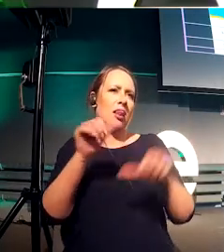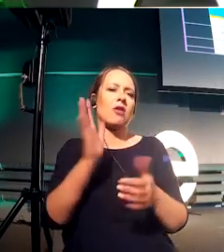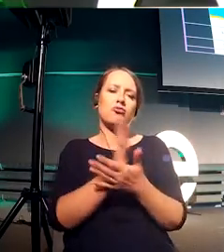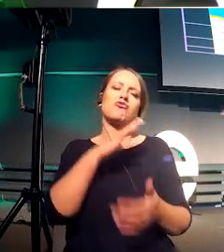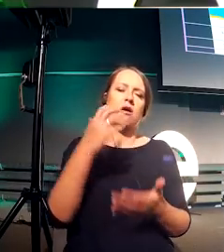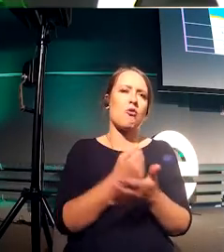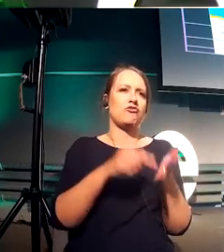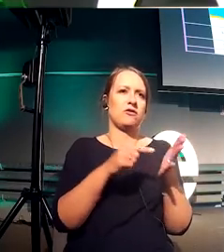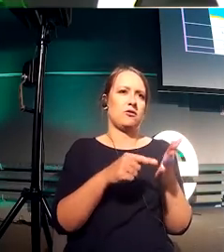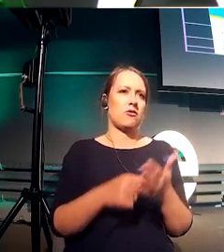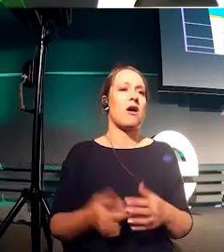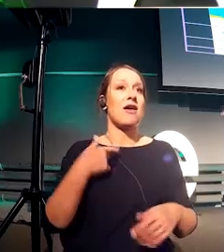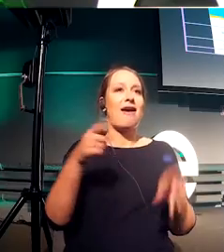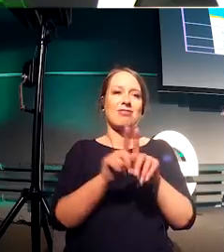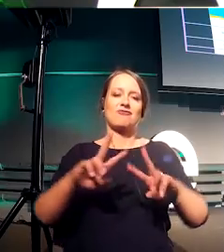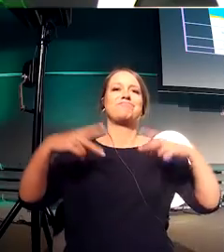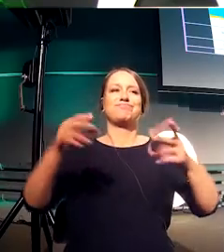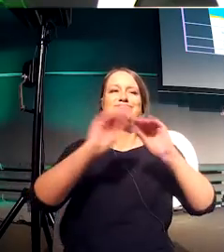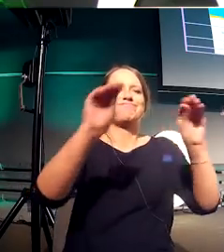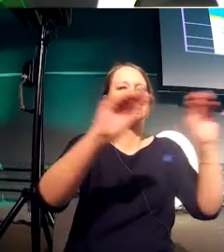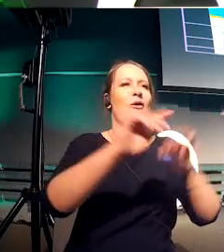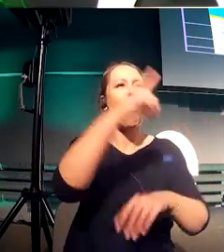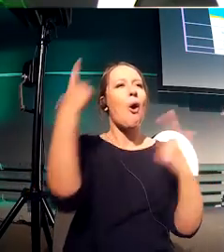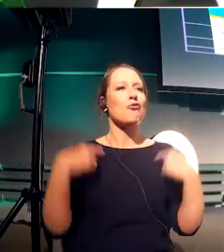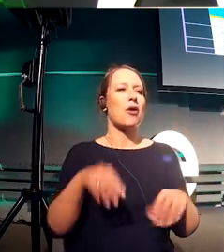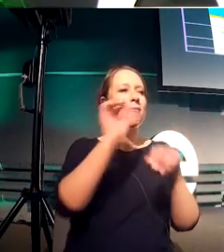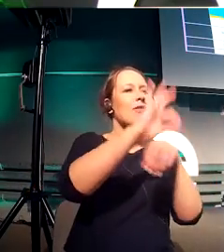to see how they can fit this into their designs.